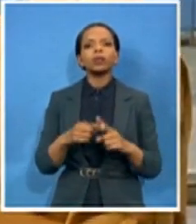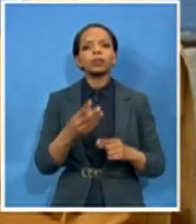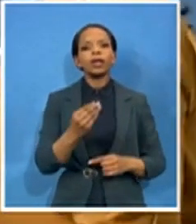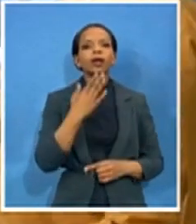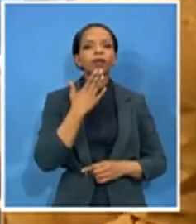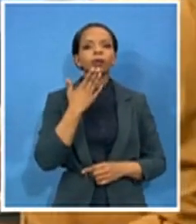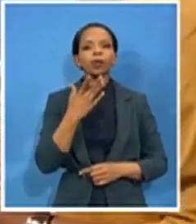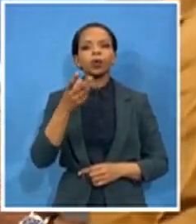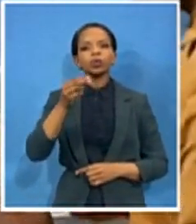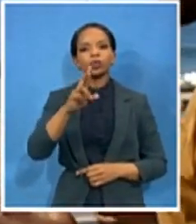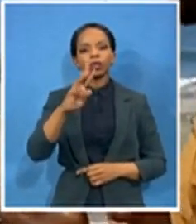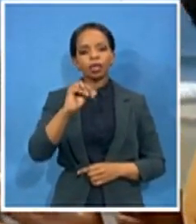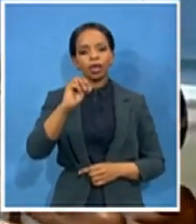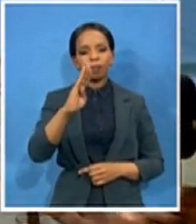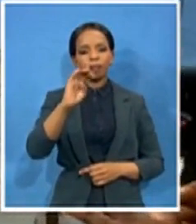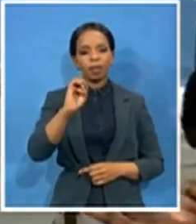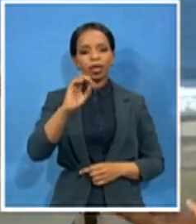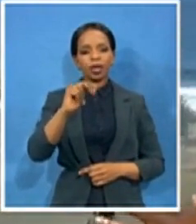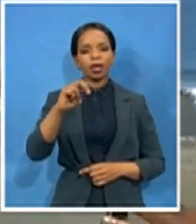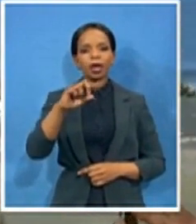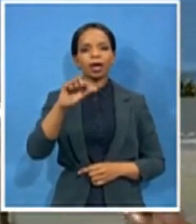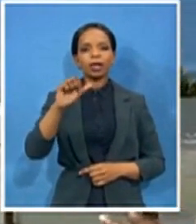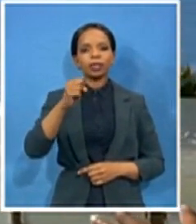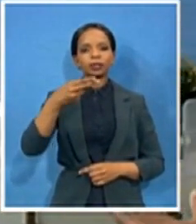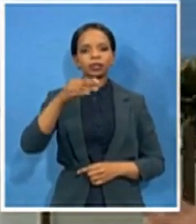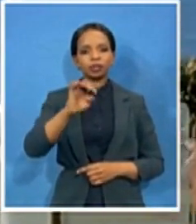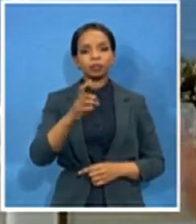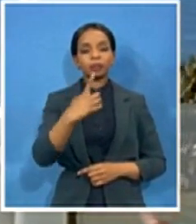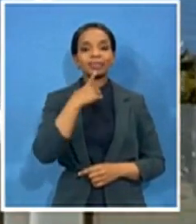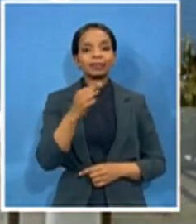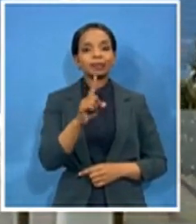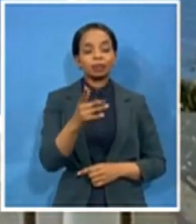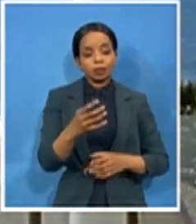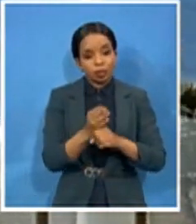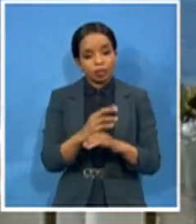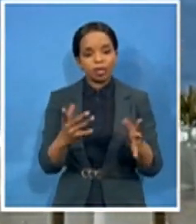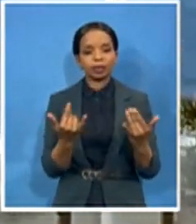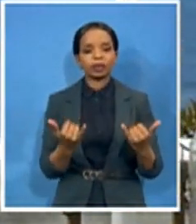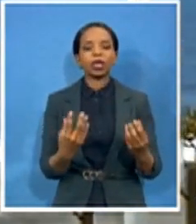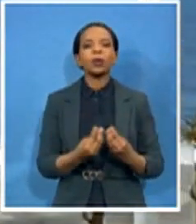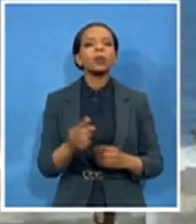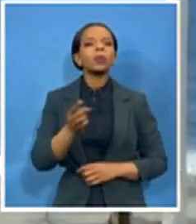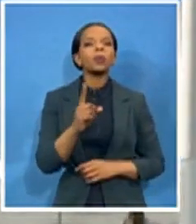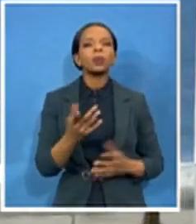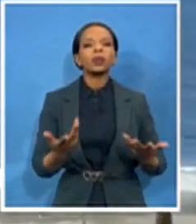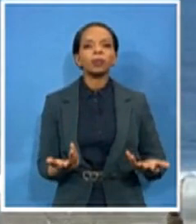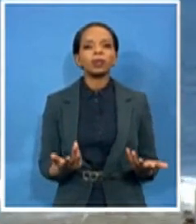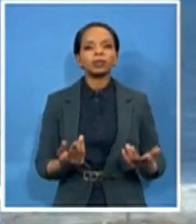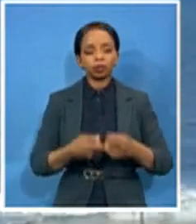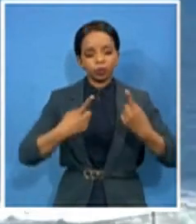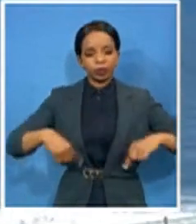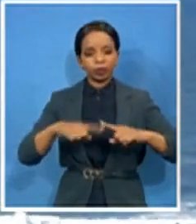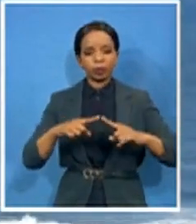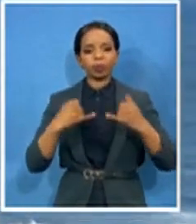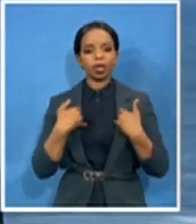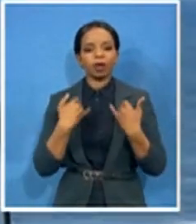to us to that issue. Let's first start with the, were you invited by the special tribunal to